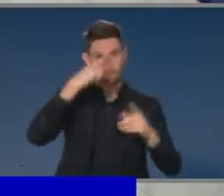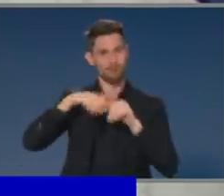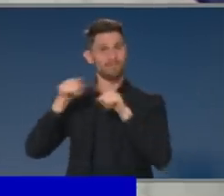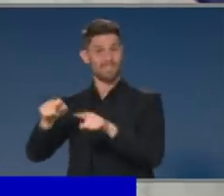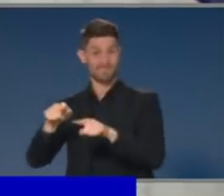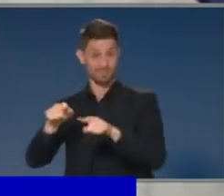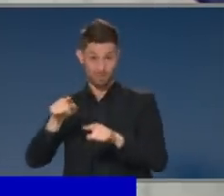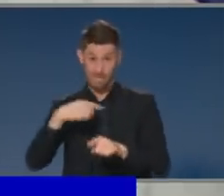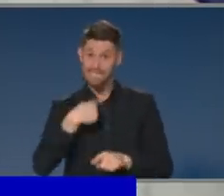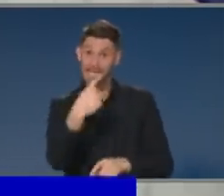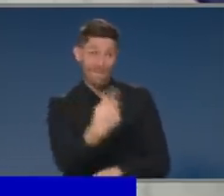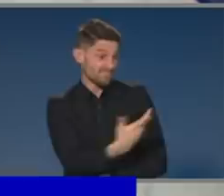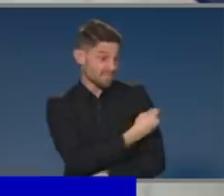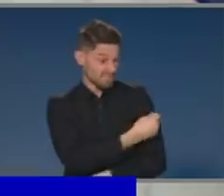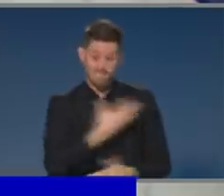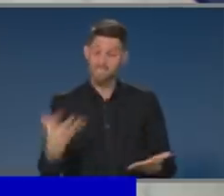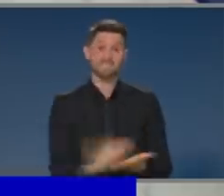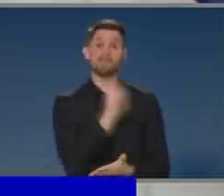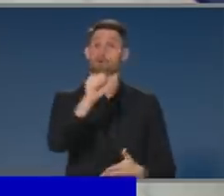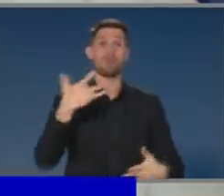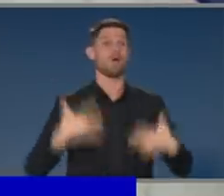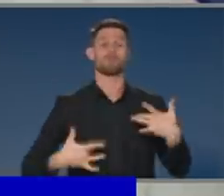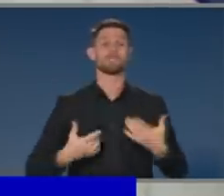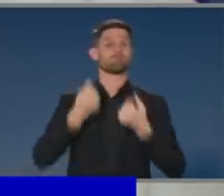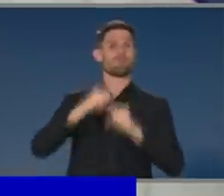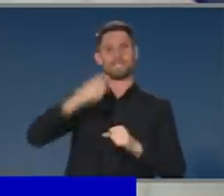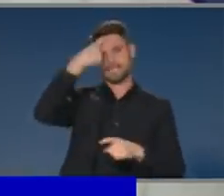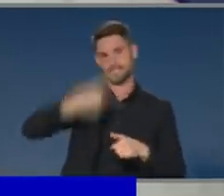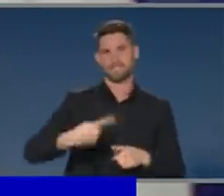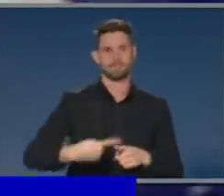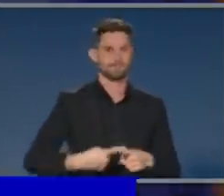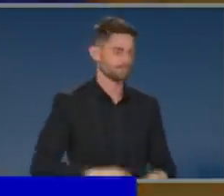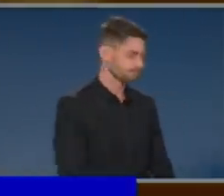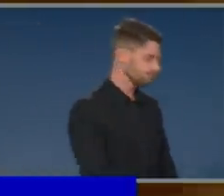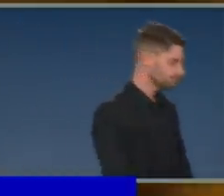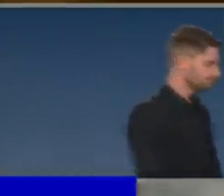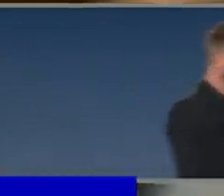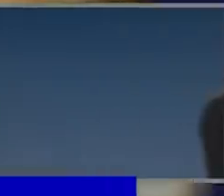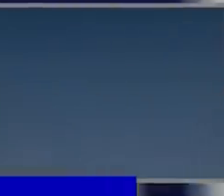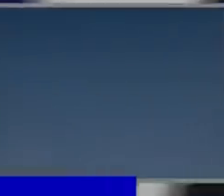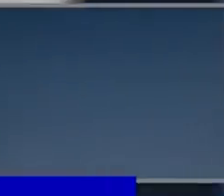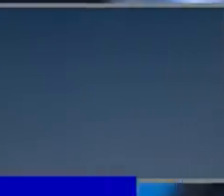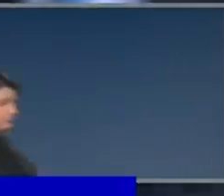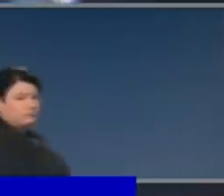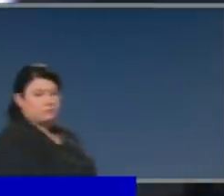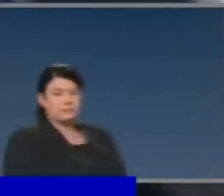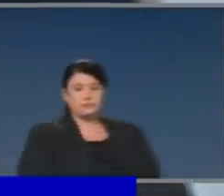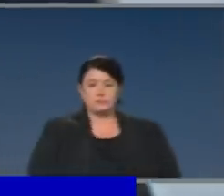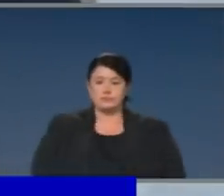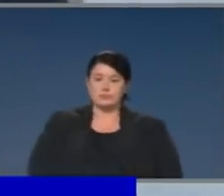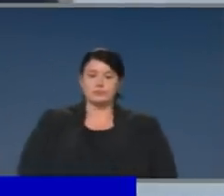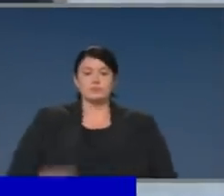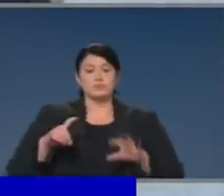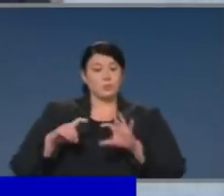Vaccinations save lives and protect lives. Michelle? Can I ask Ms Morgan a